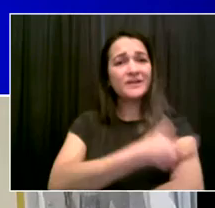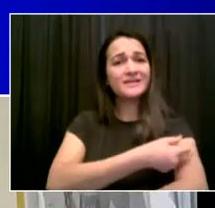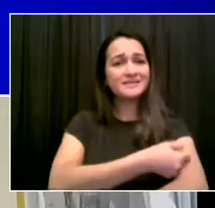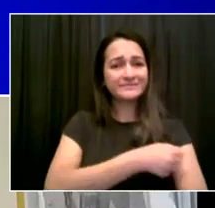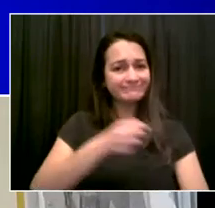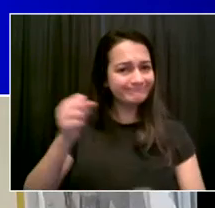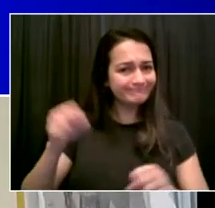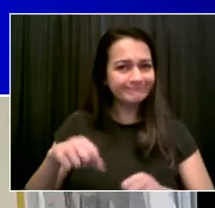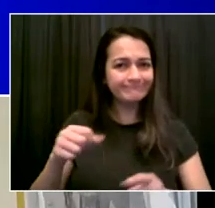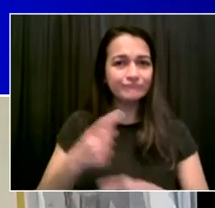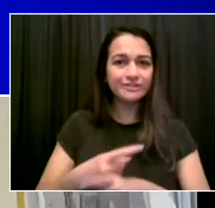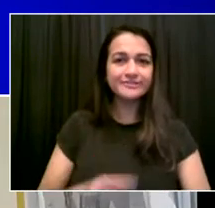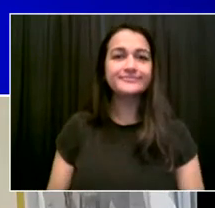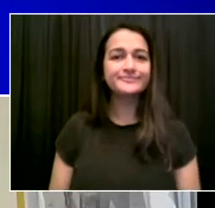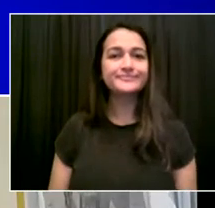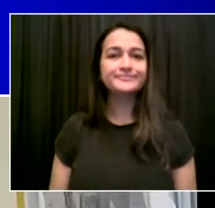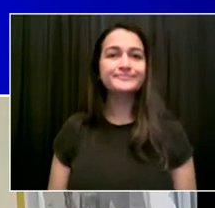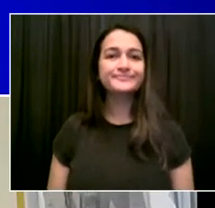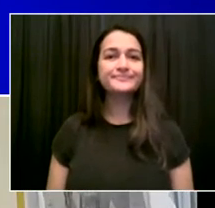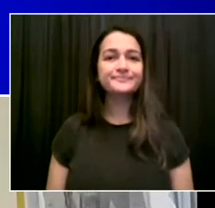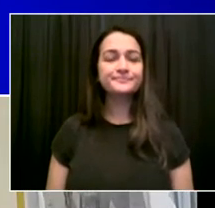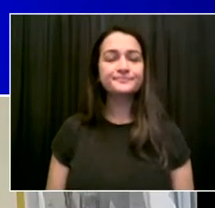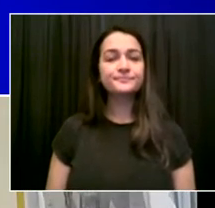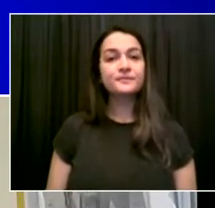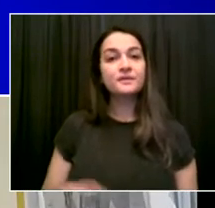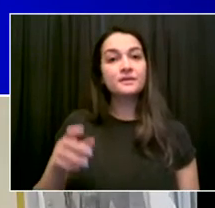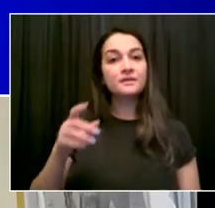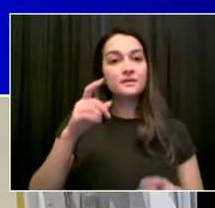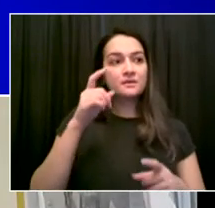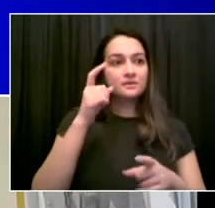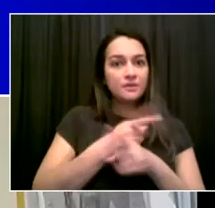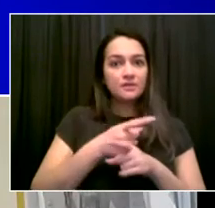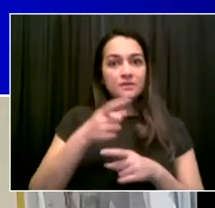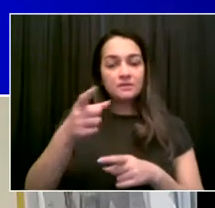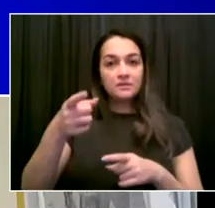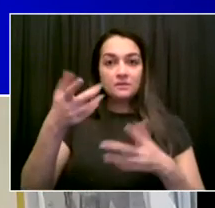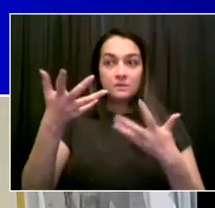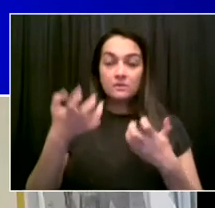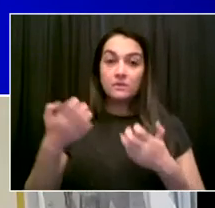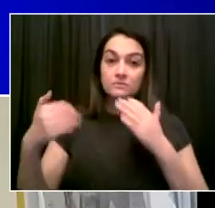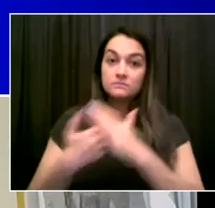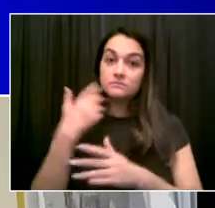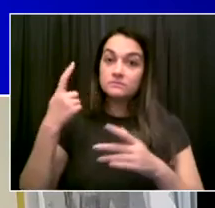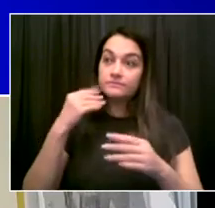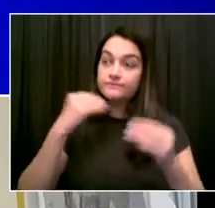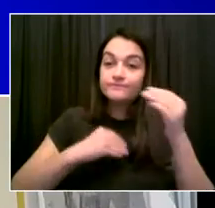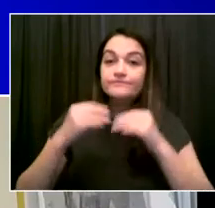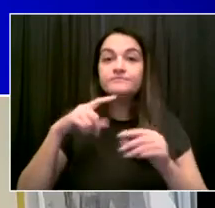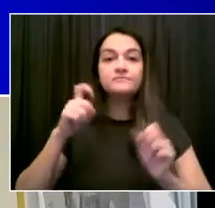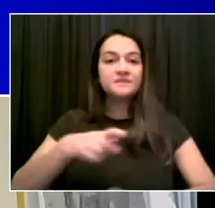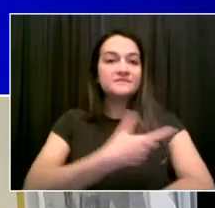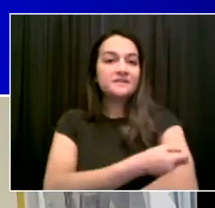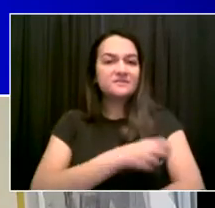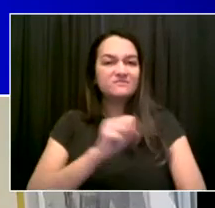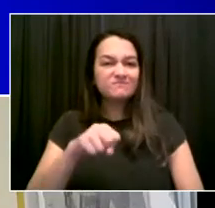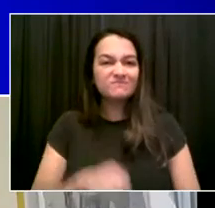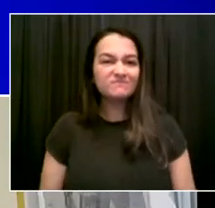it makes me feel even more strongly. This is the right thing to do. And your, your leadership counts for a lot here. I really, really want to thank you.